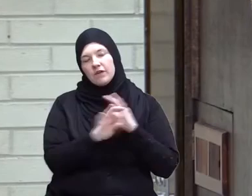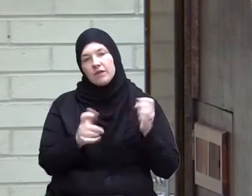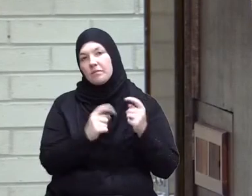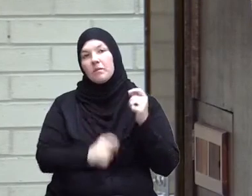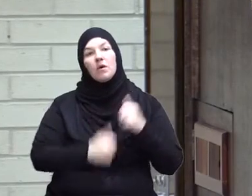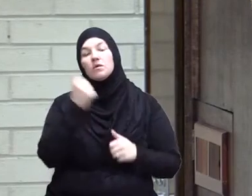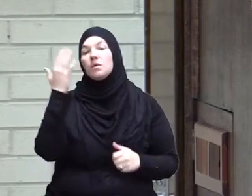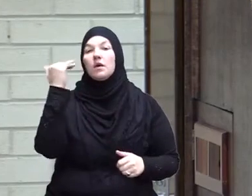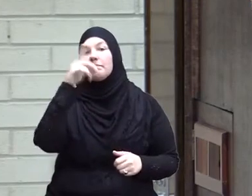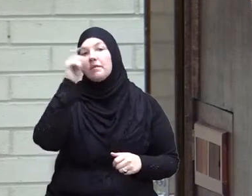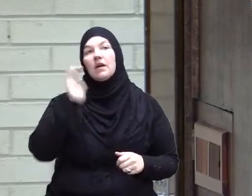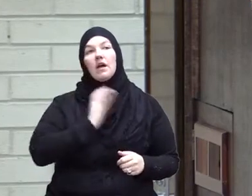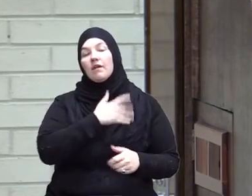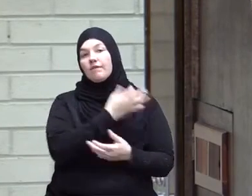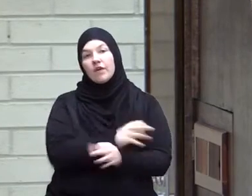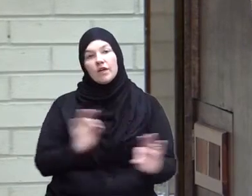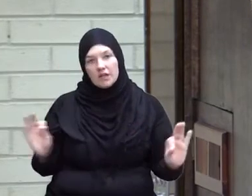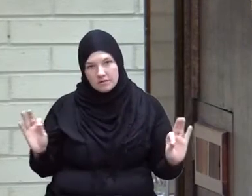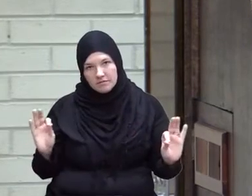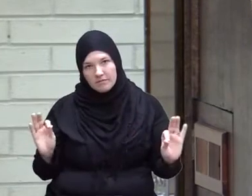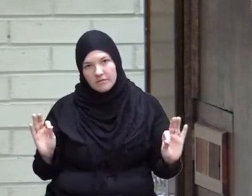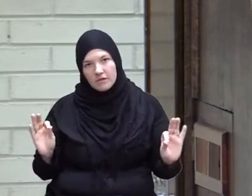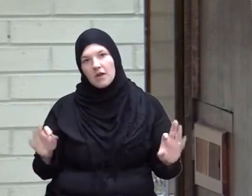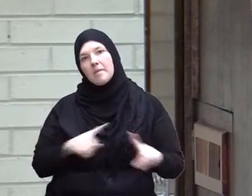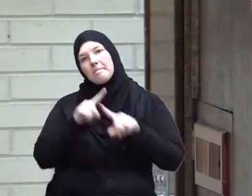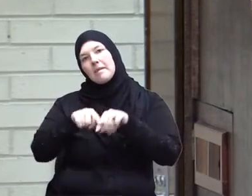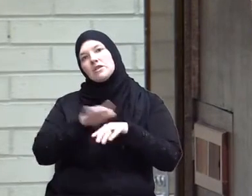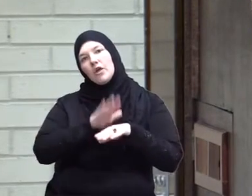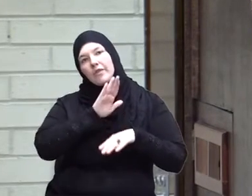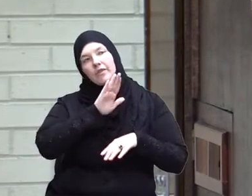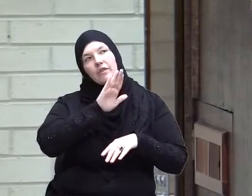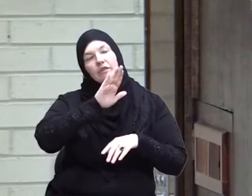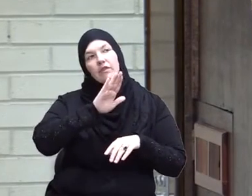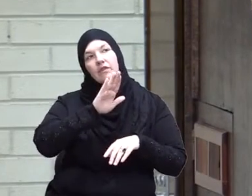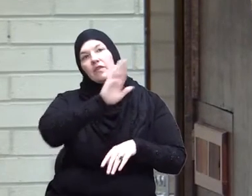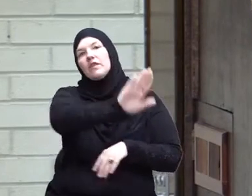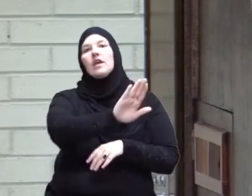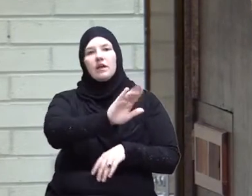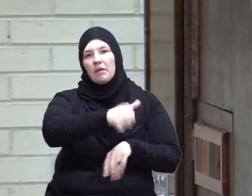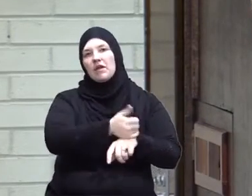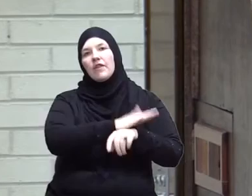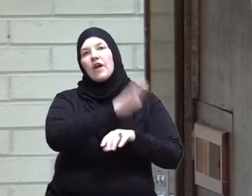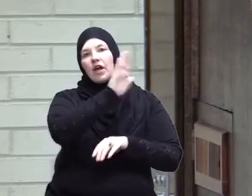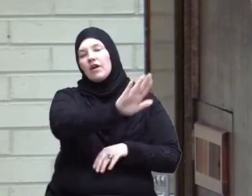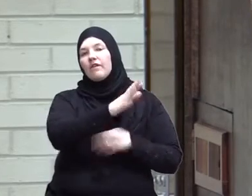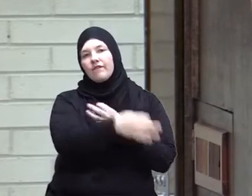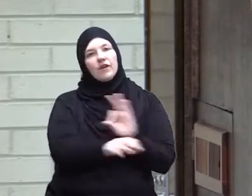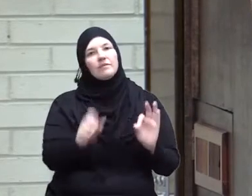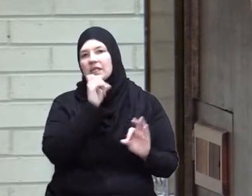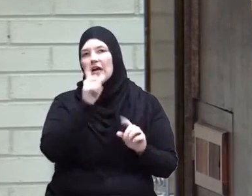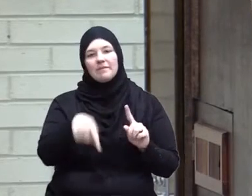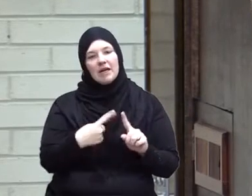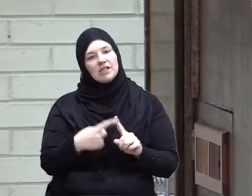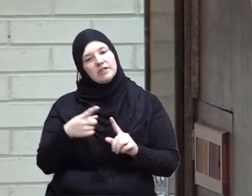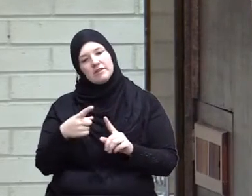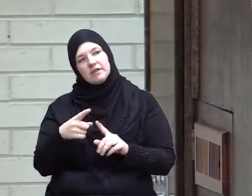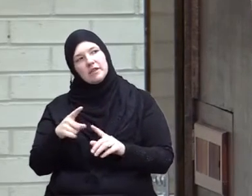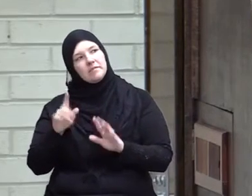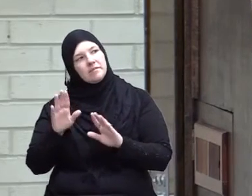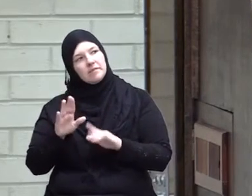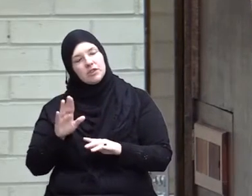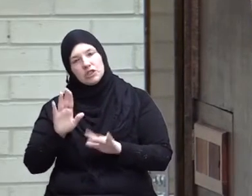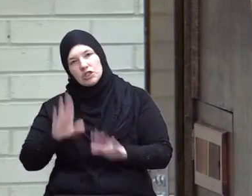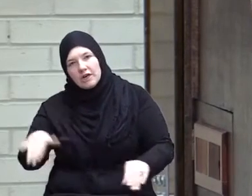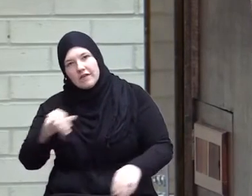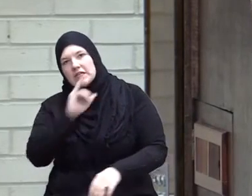most because our freedom is hinged on their freedom so this is not about the children of Israel even though it is